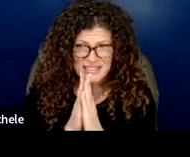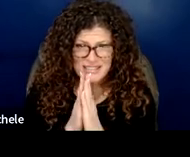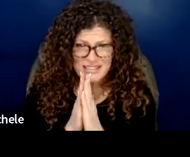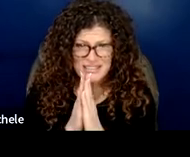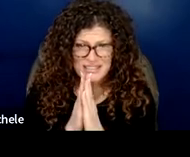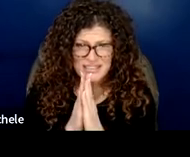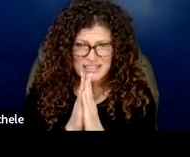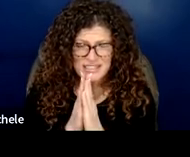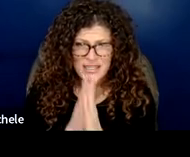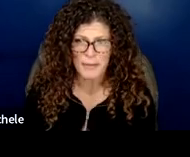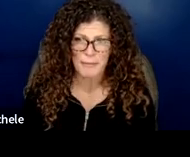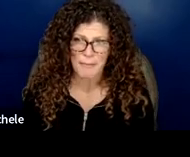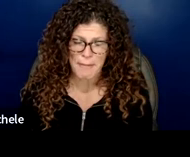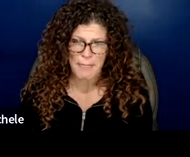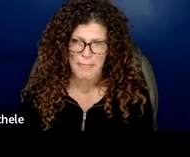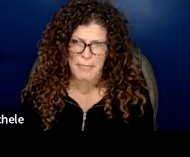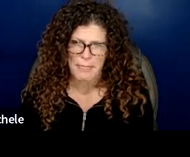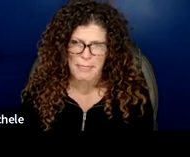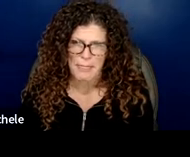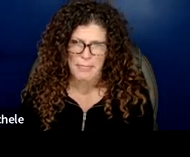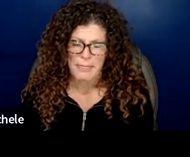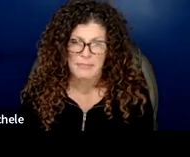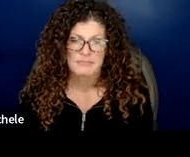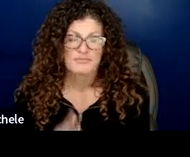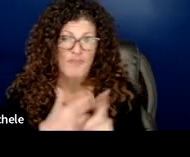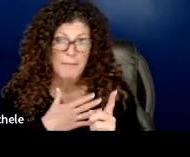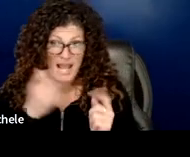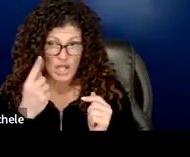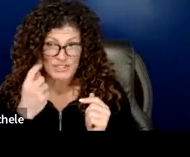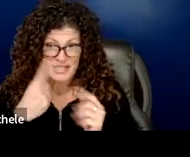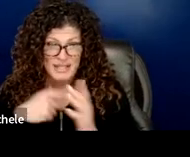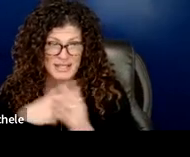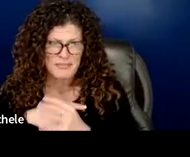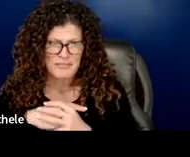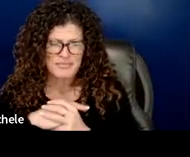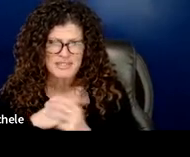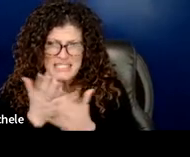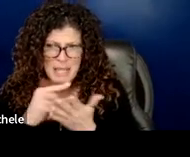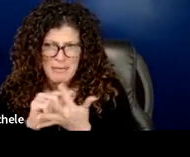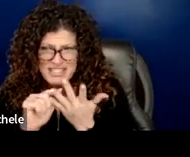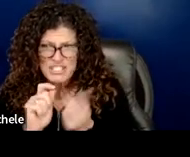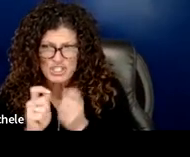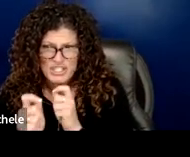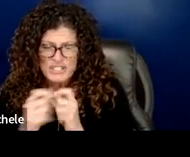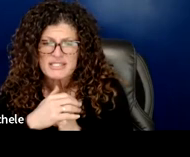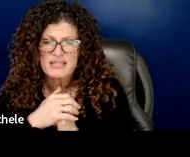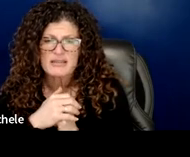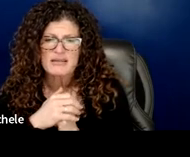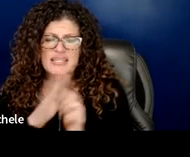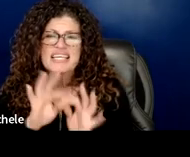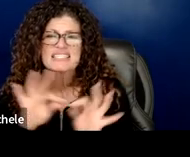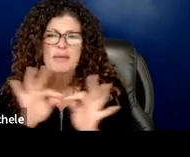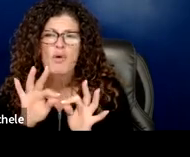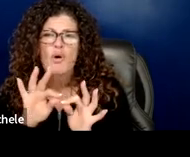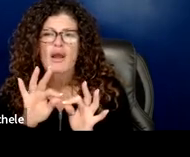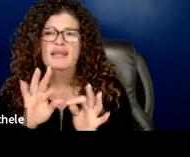that correctly for my understanding for my understanding of it and following some of the changes i think i think the it's important to echo some